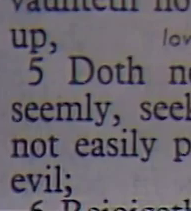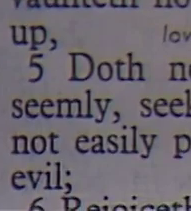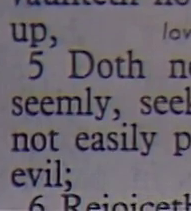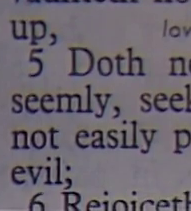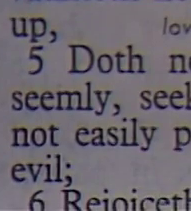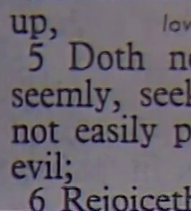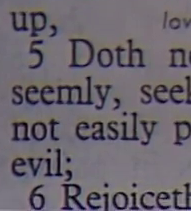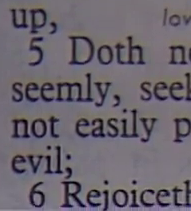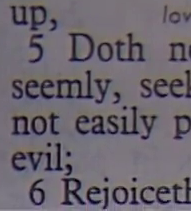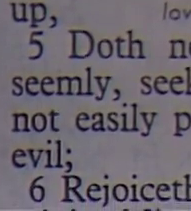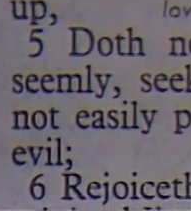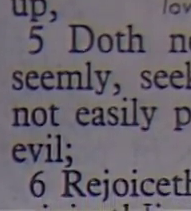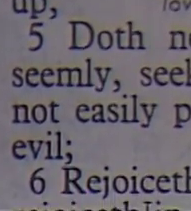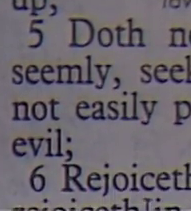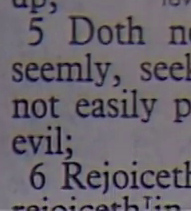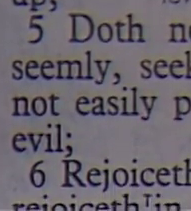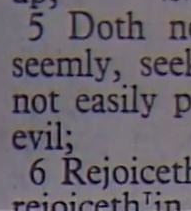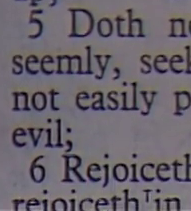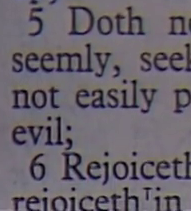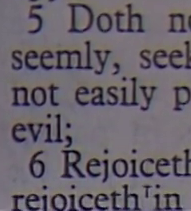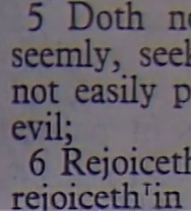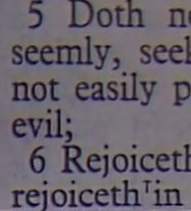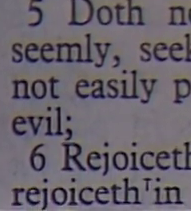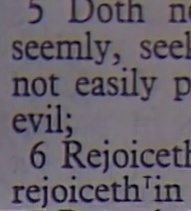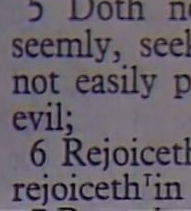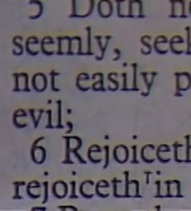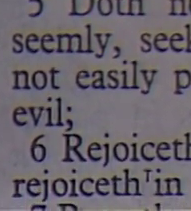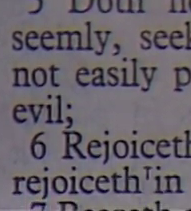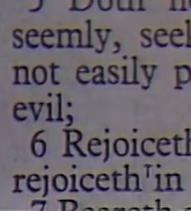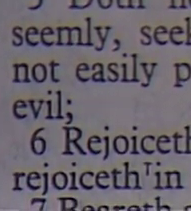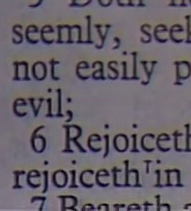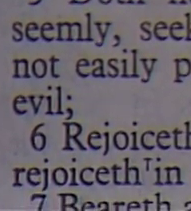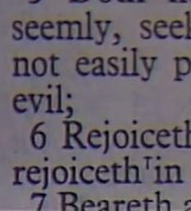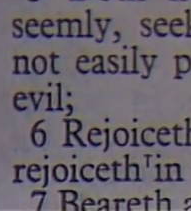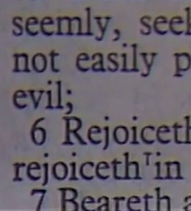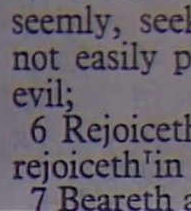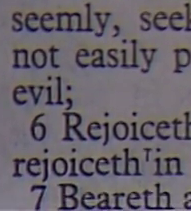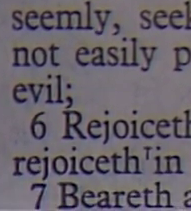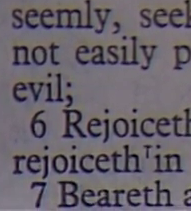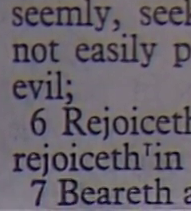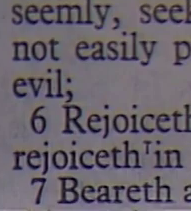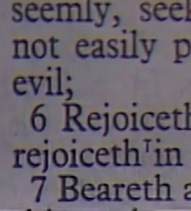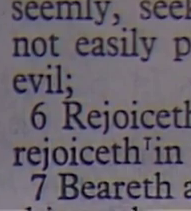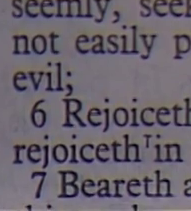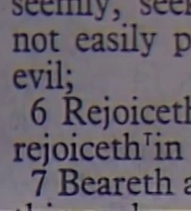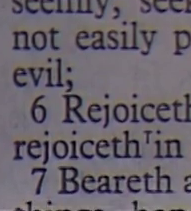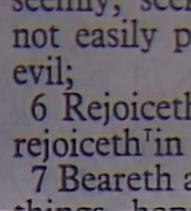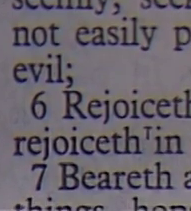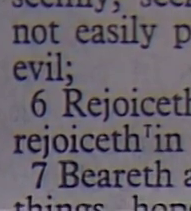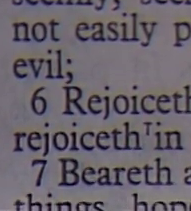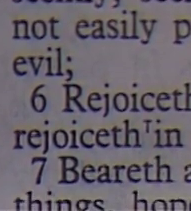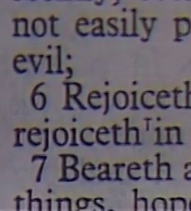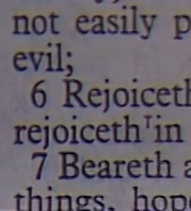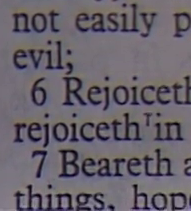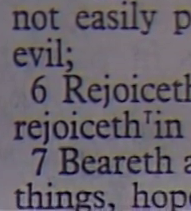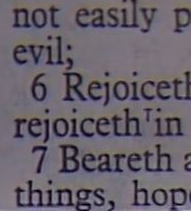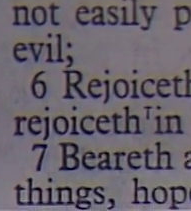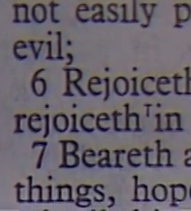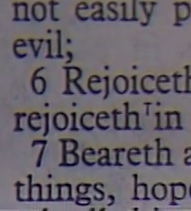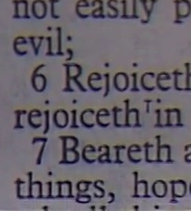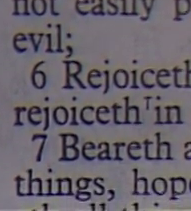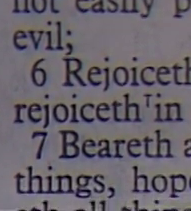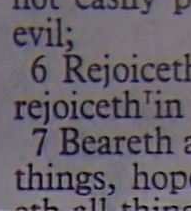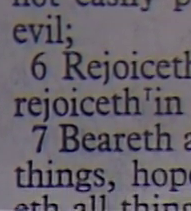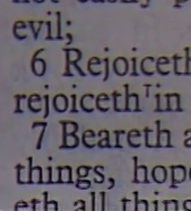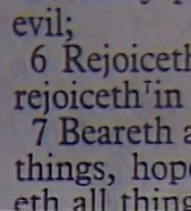love It profiteth me nothing Love suffereth long And is kind Love envieth not Love vaunteth